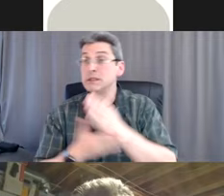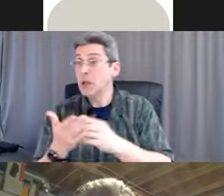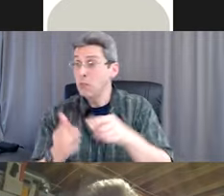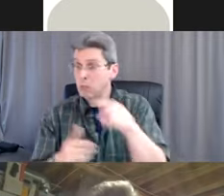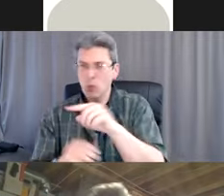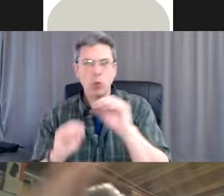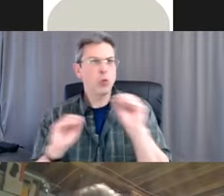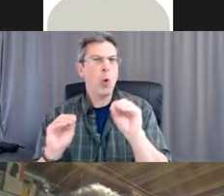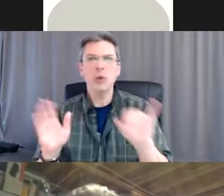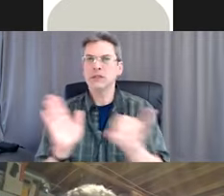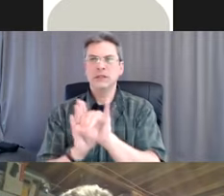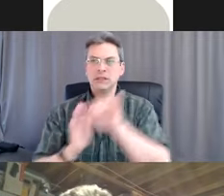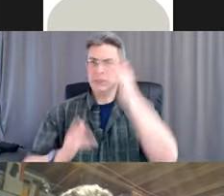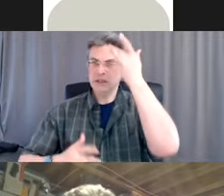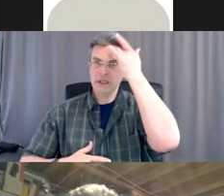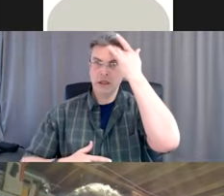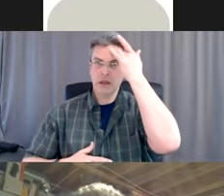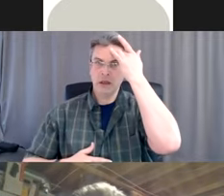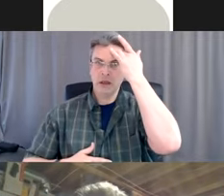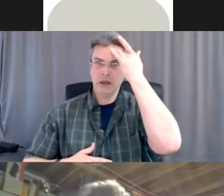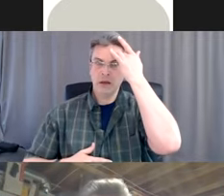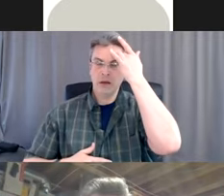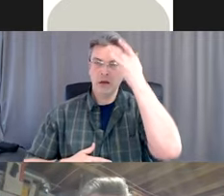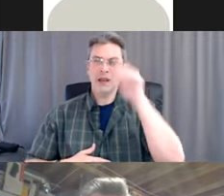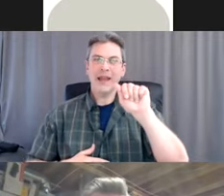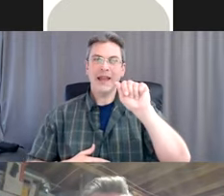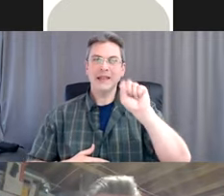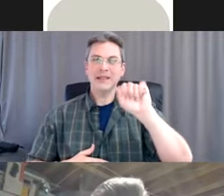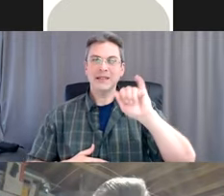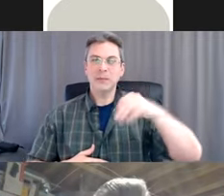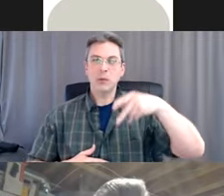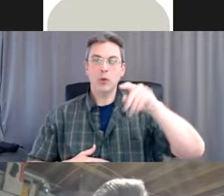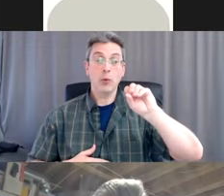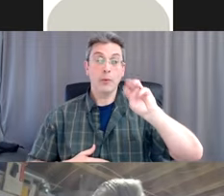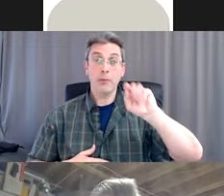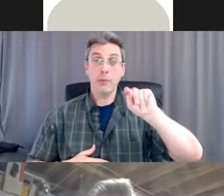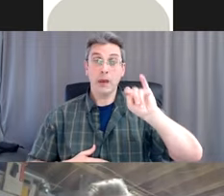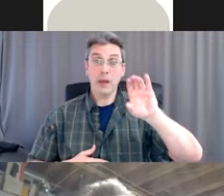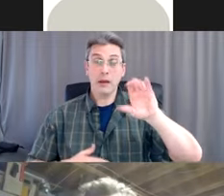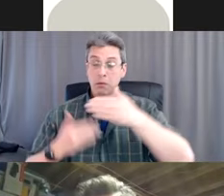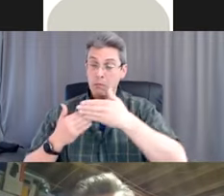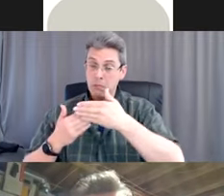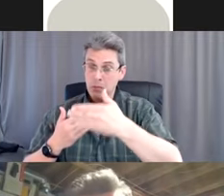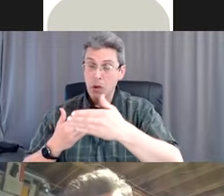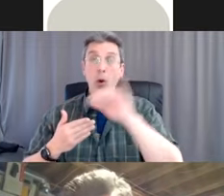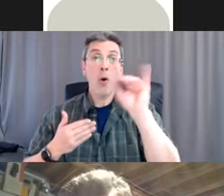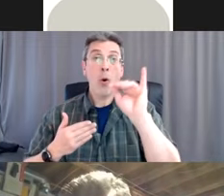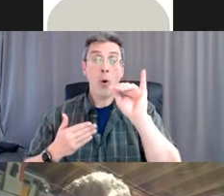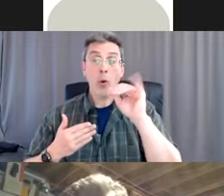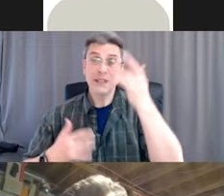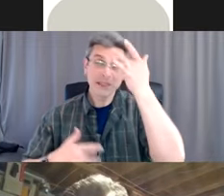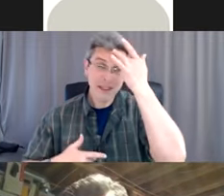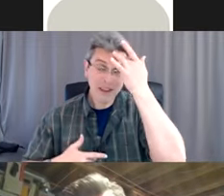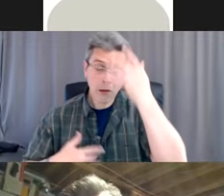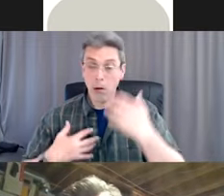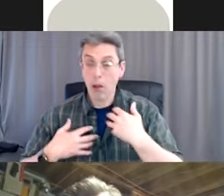symptoms. And after the fact, you're asymptomatic after you're better if you did show symptoms. Even with immunization, we're